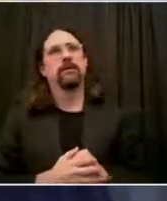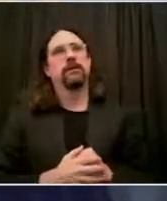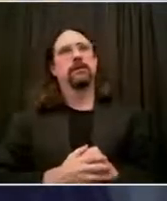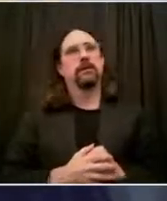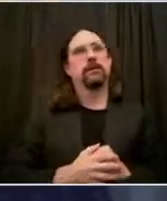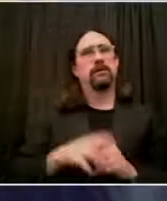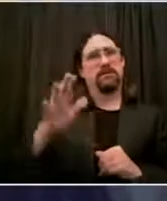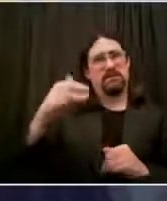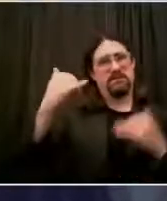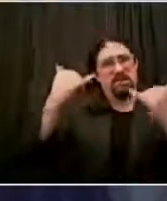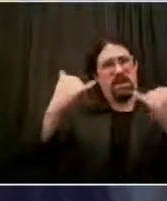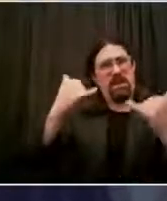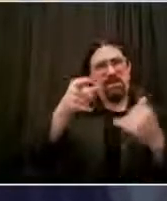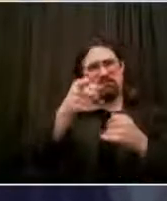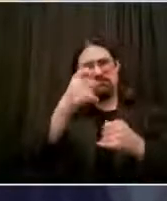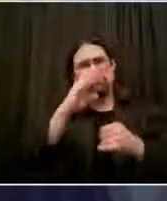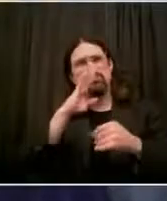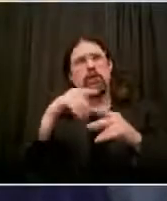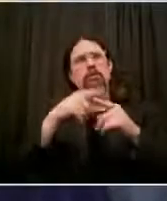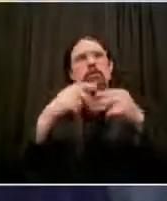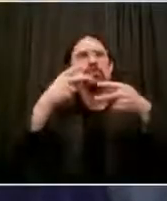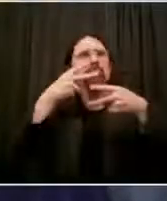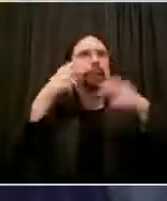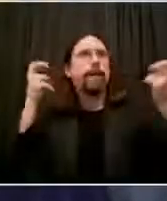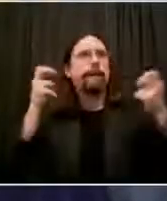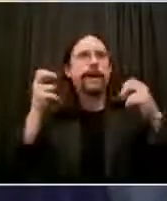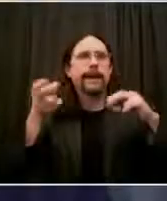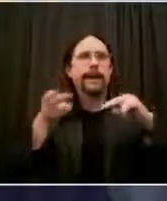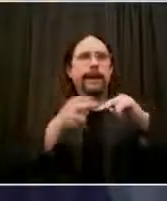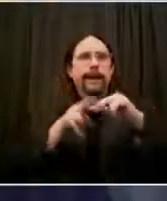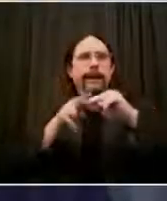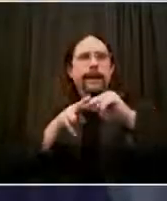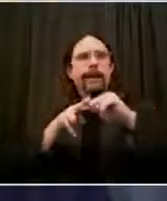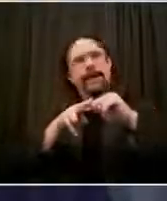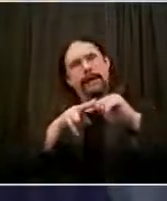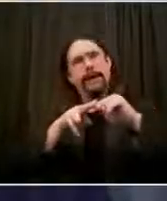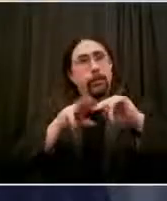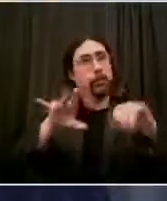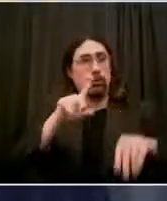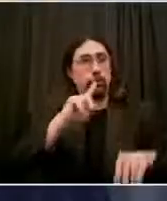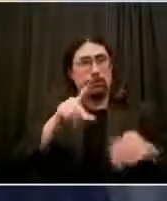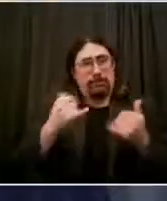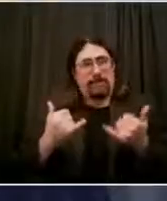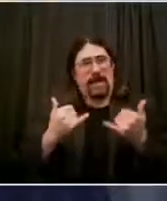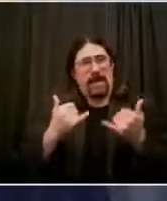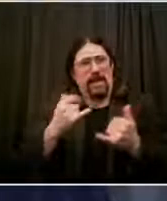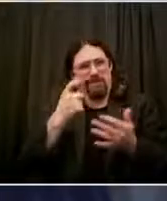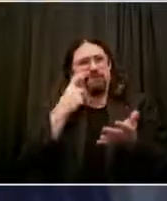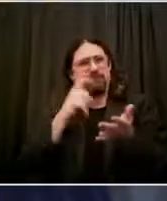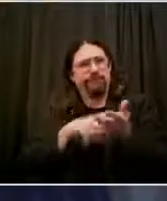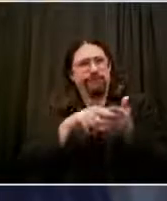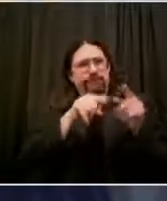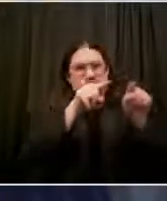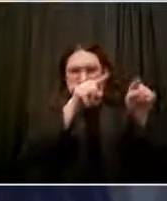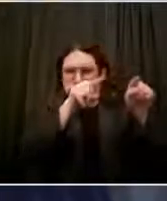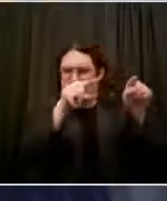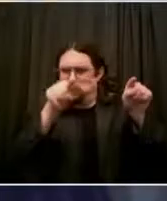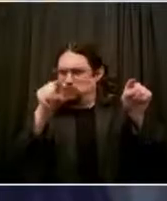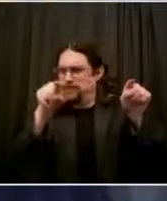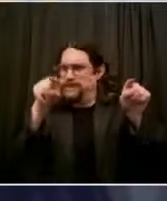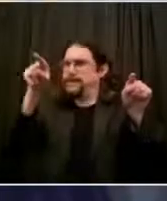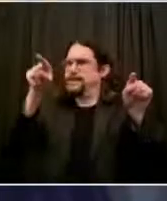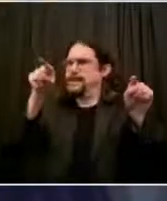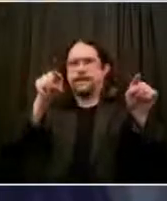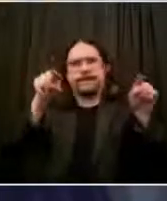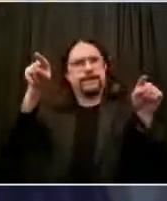and the economic crisis. So we cannot allow people to, on top of everything else, not feel safe. We've